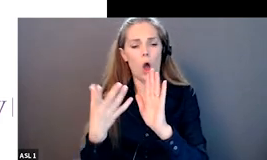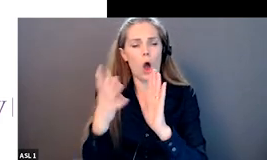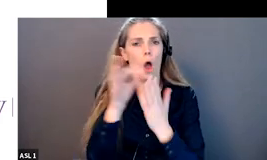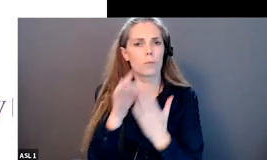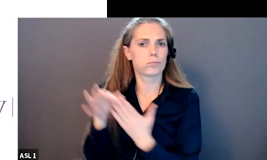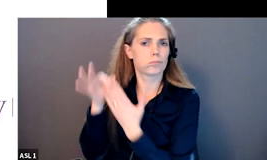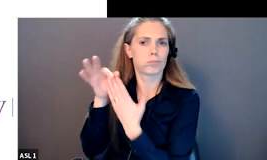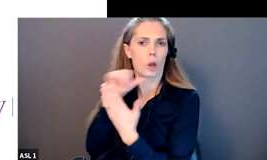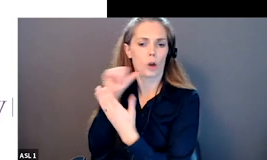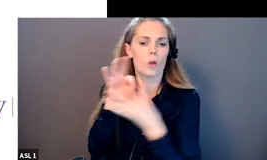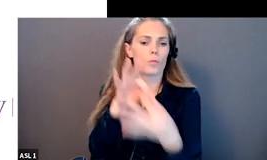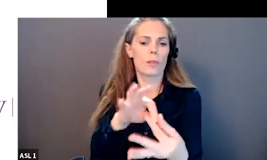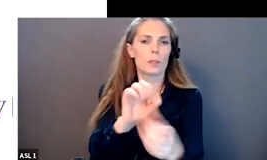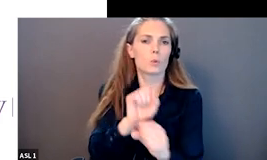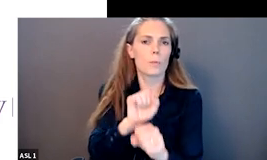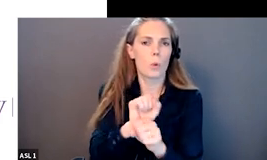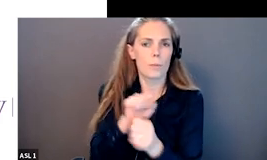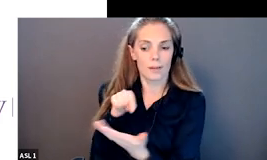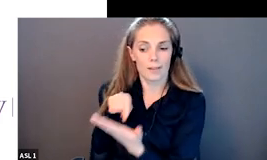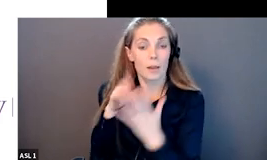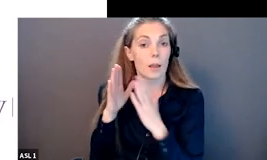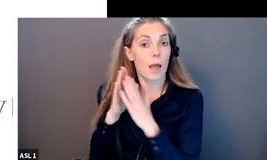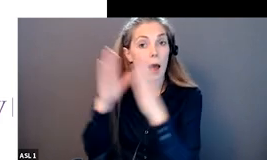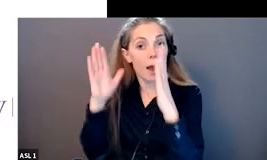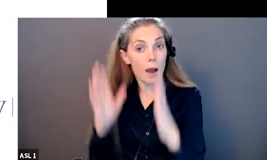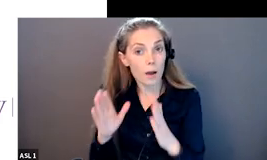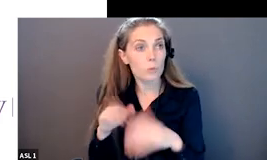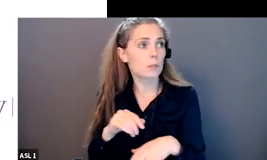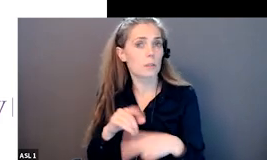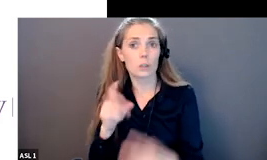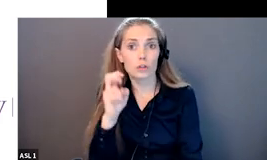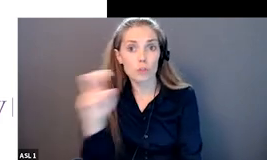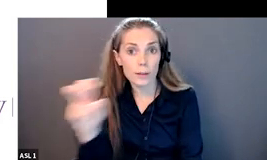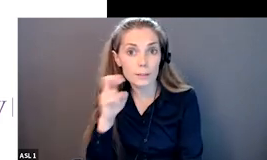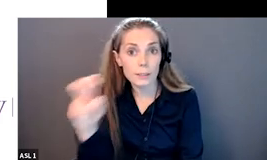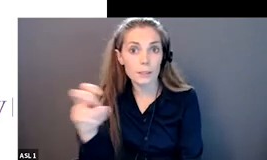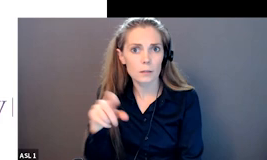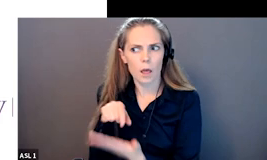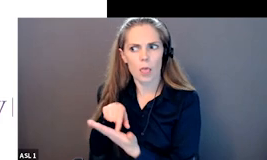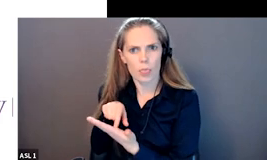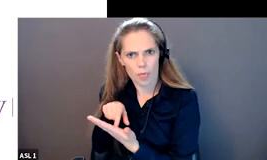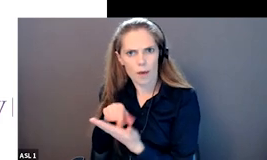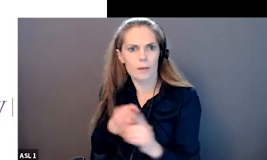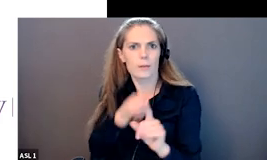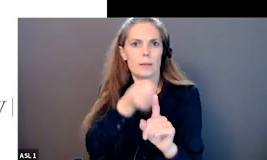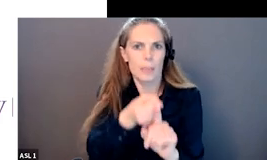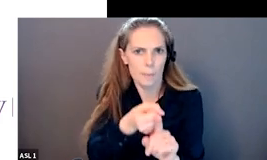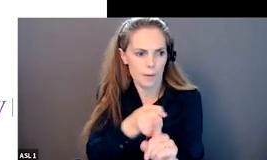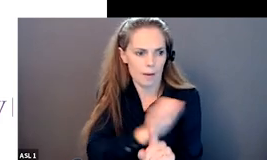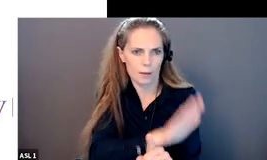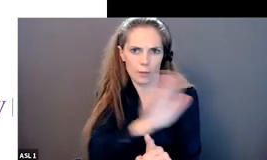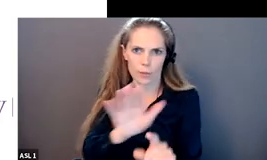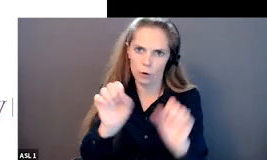access to housing and access to transit will affect the employment options that are available to people um the